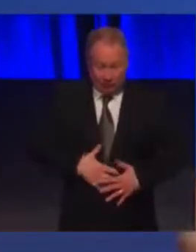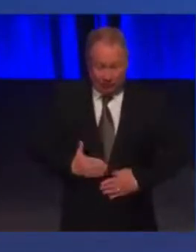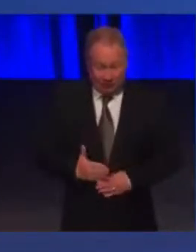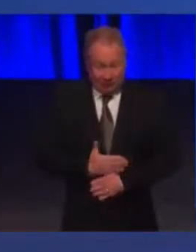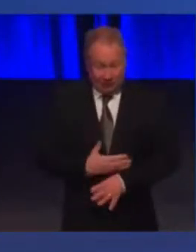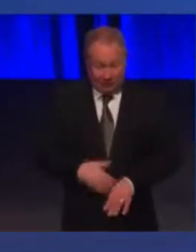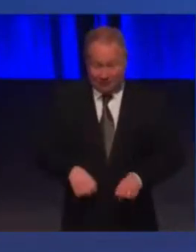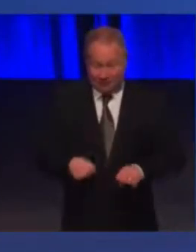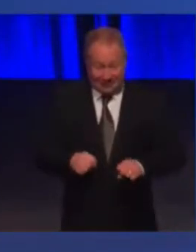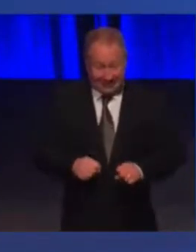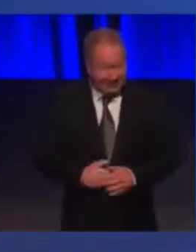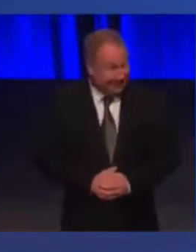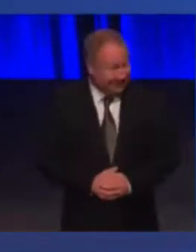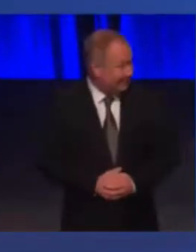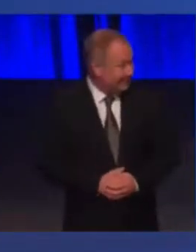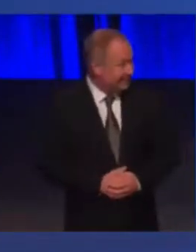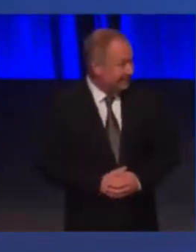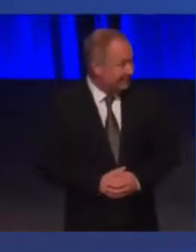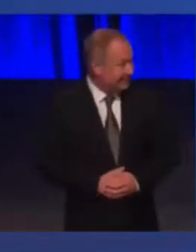apologise.